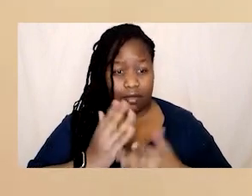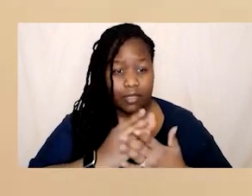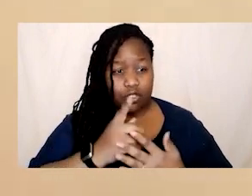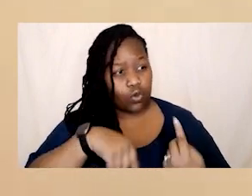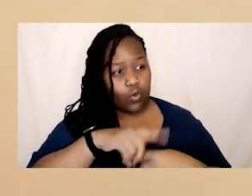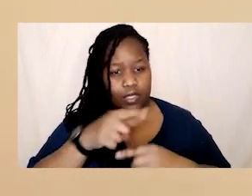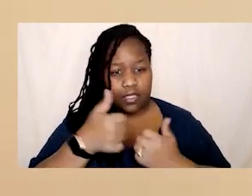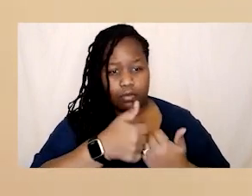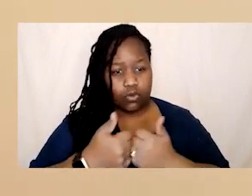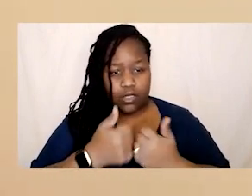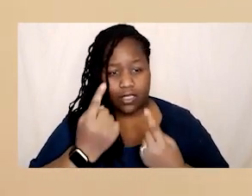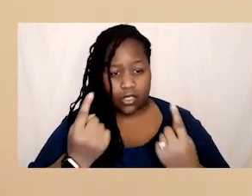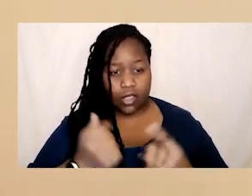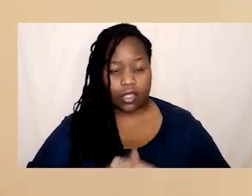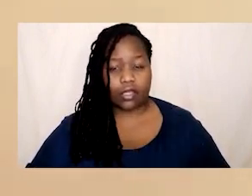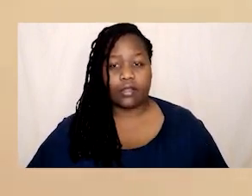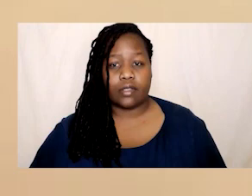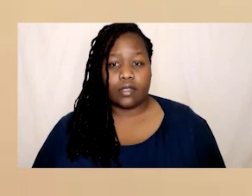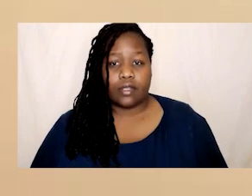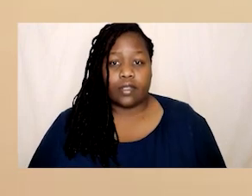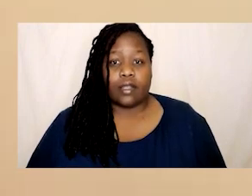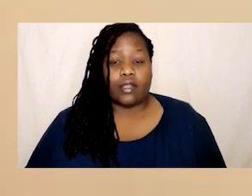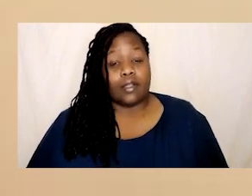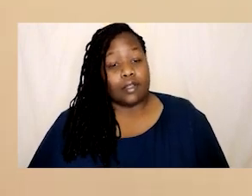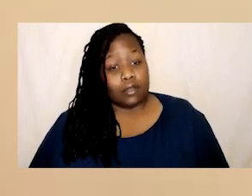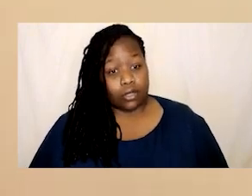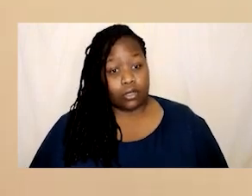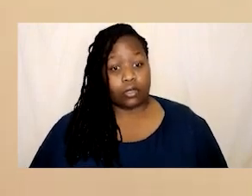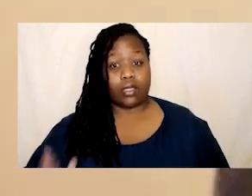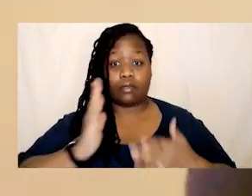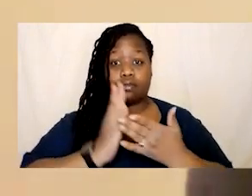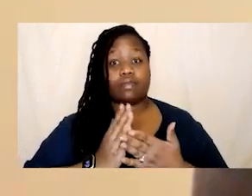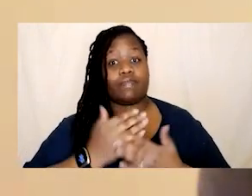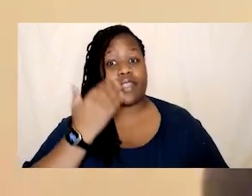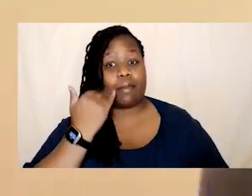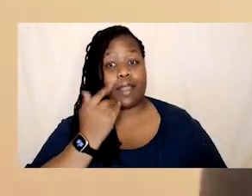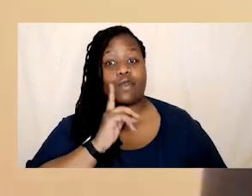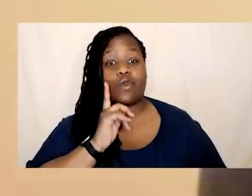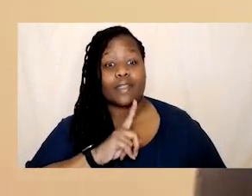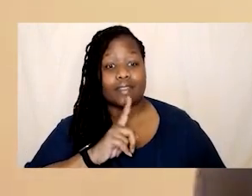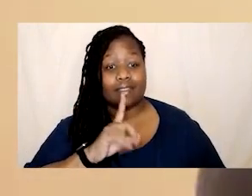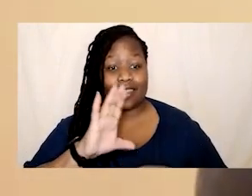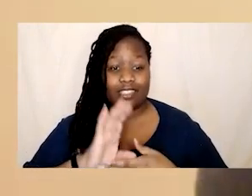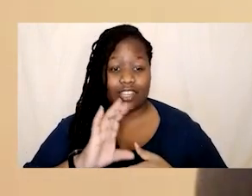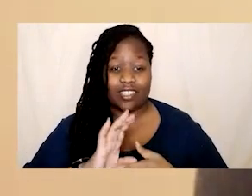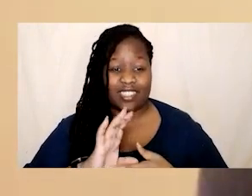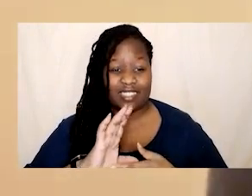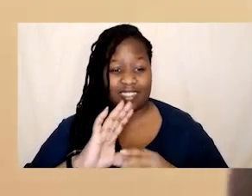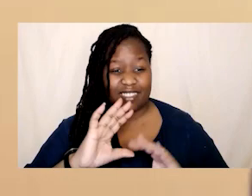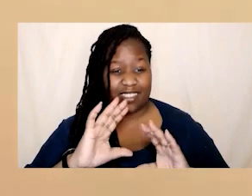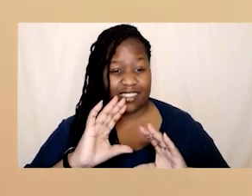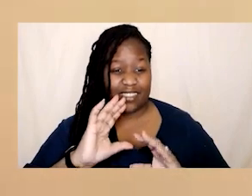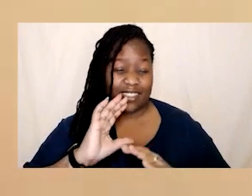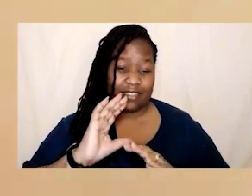there for each other um but yeah being a black woman in the in the charity sector I don't know if you know about the UK charity sector but it's not that easy